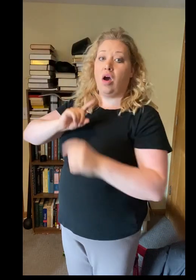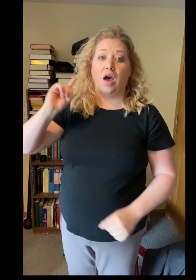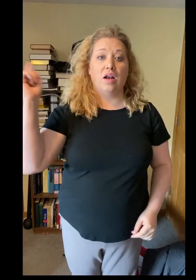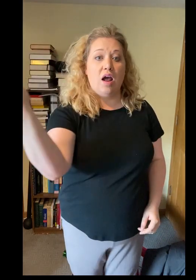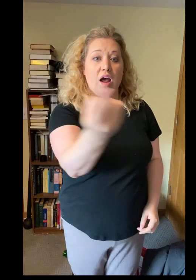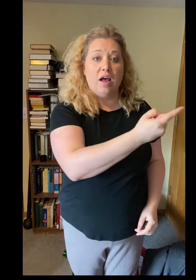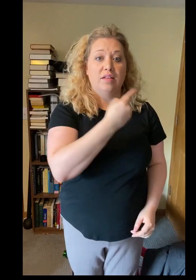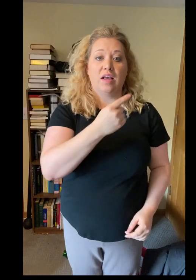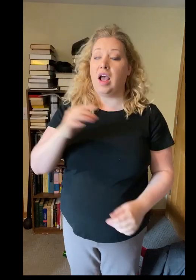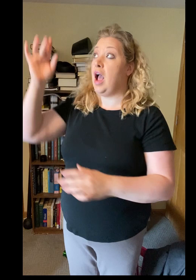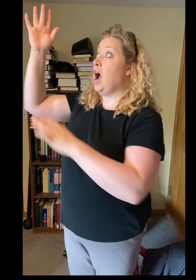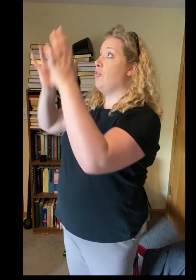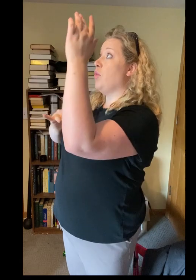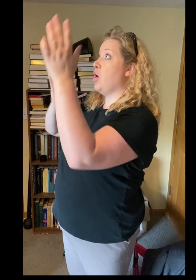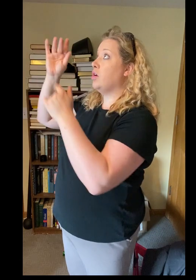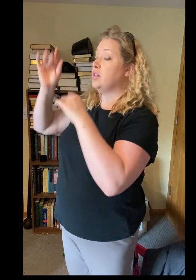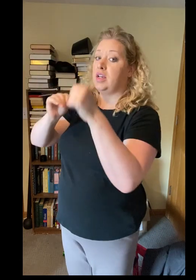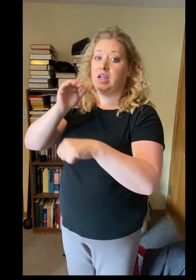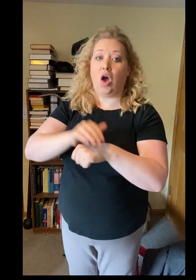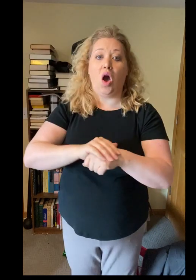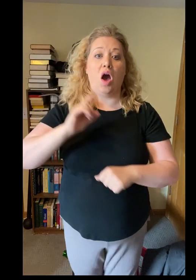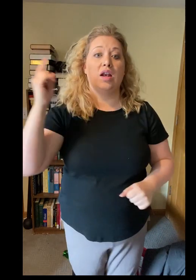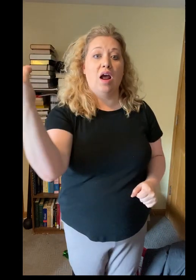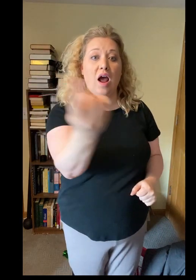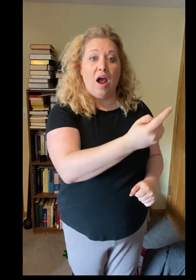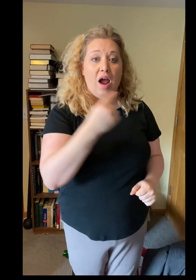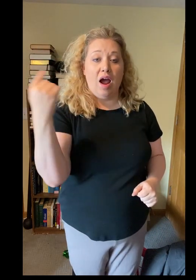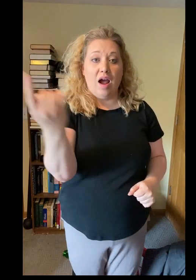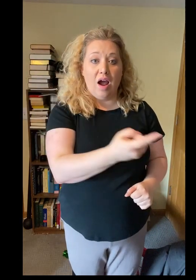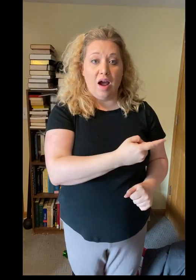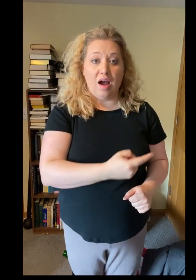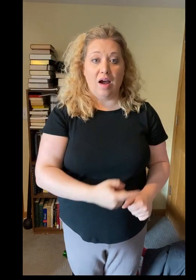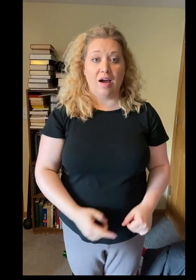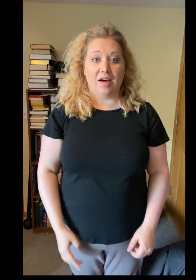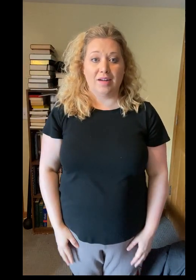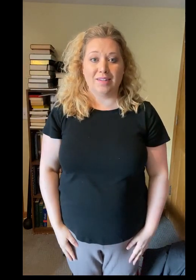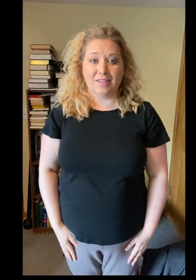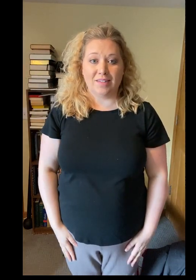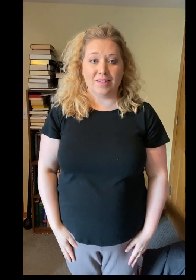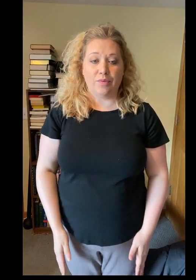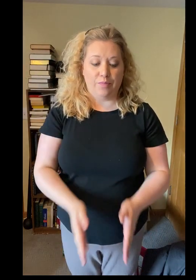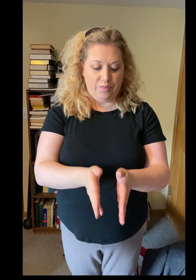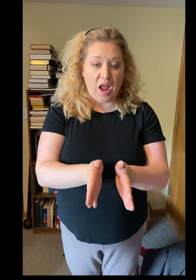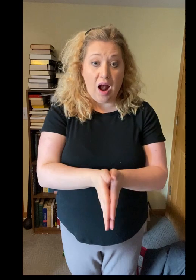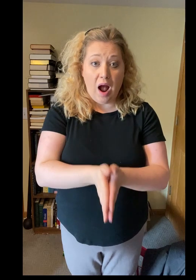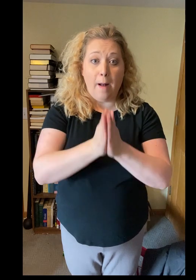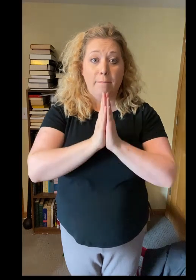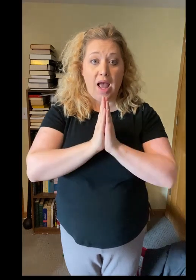on us. Have mercy on us.